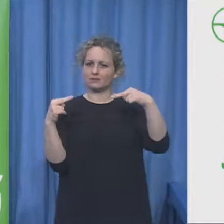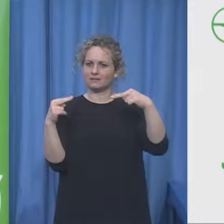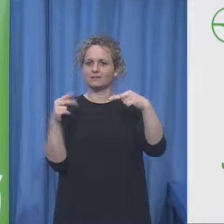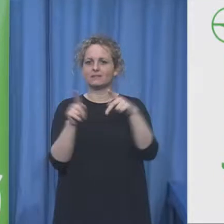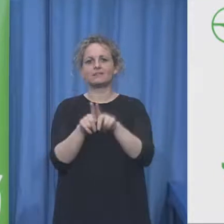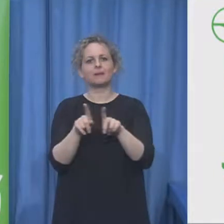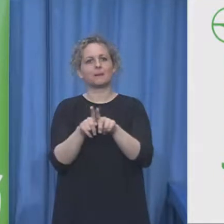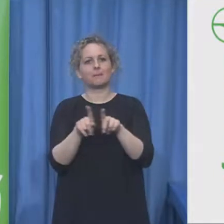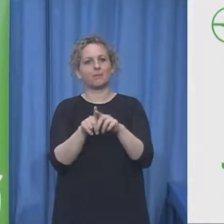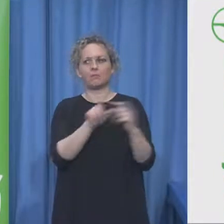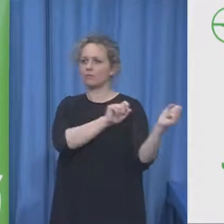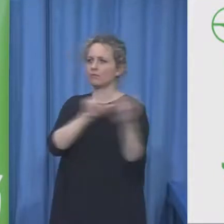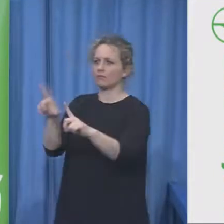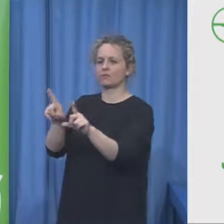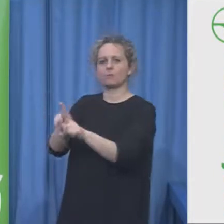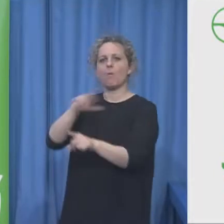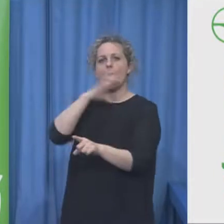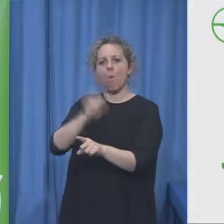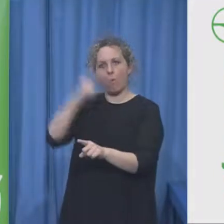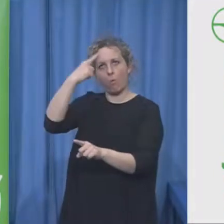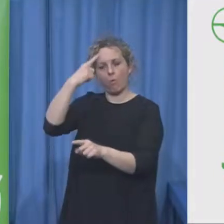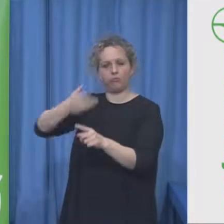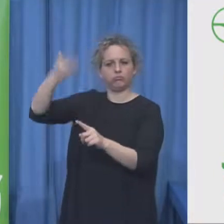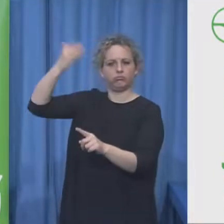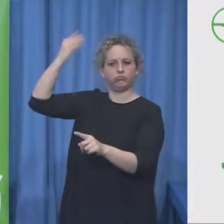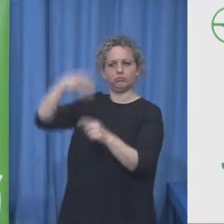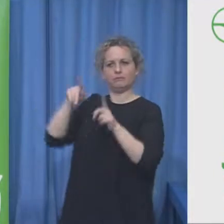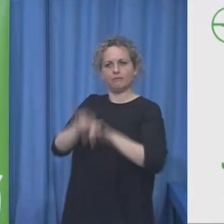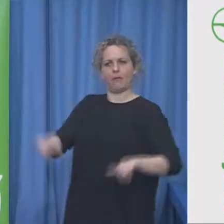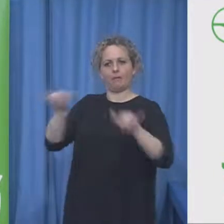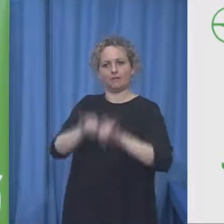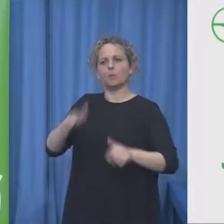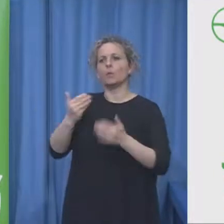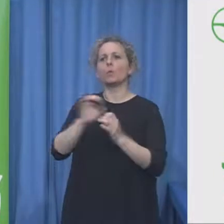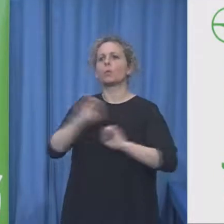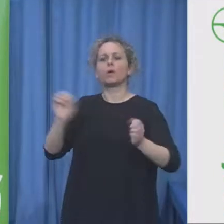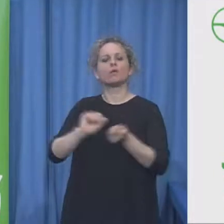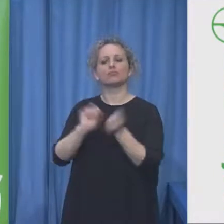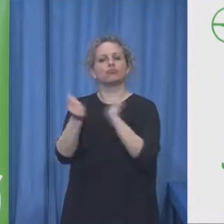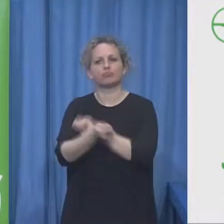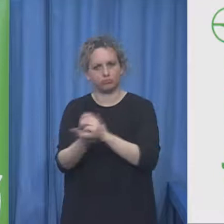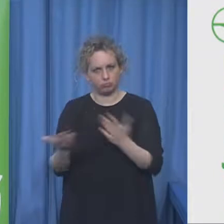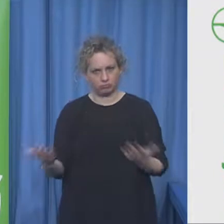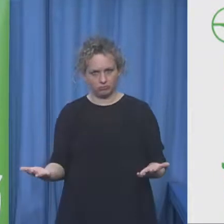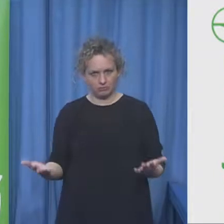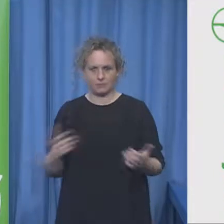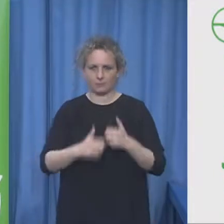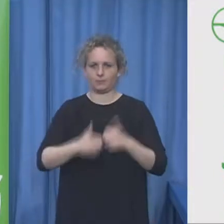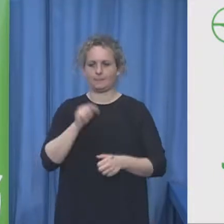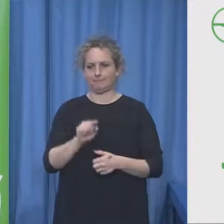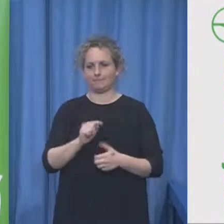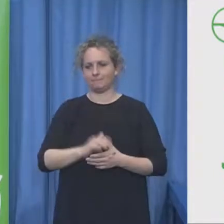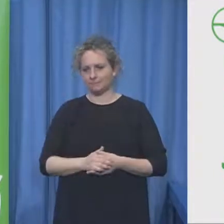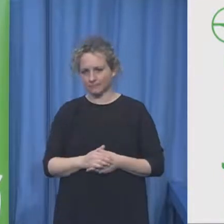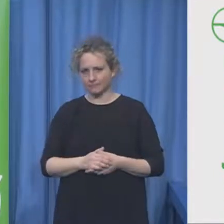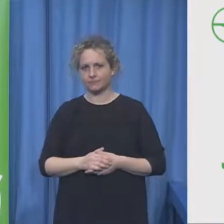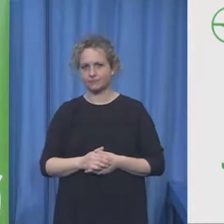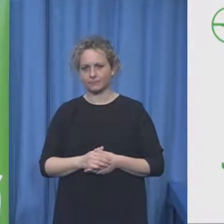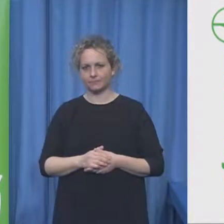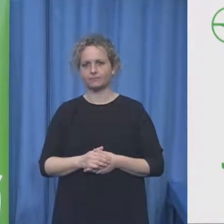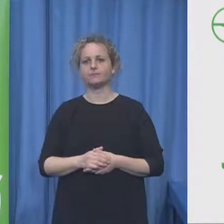of autism for example the book The Curious Incident of the Dog in the Nighttime and the film Rain Man